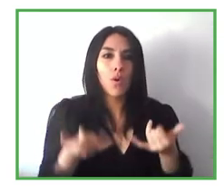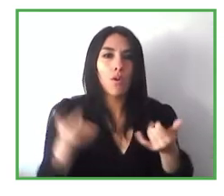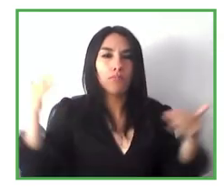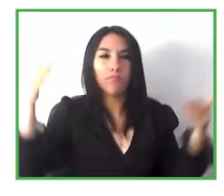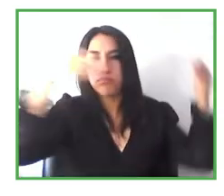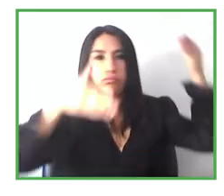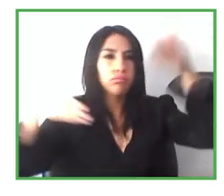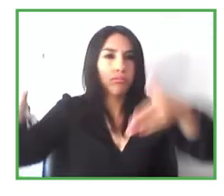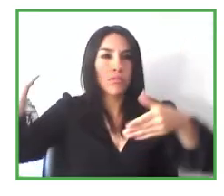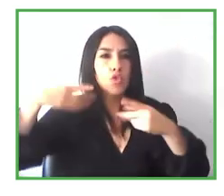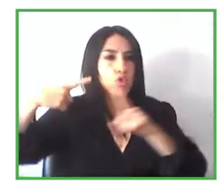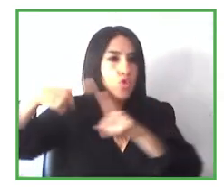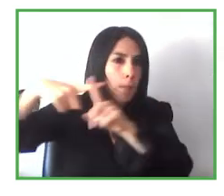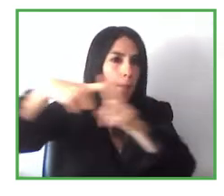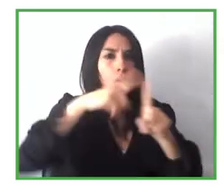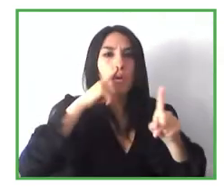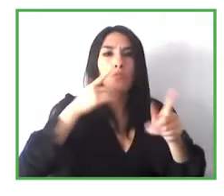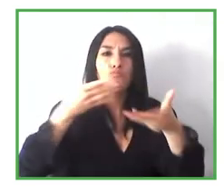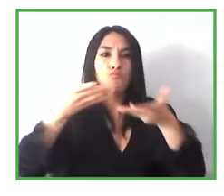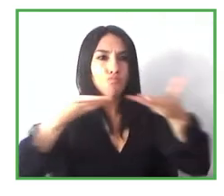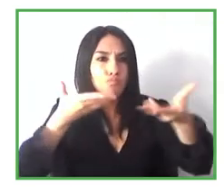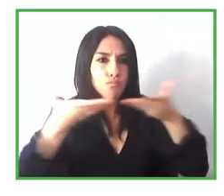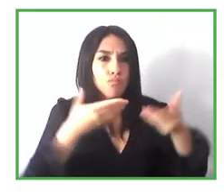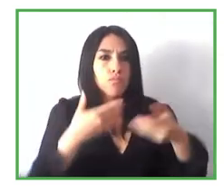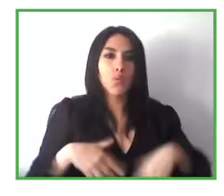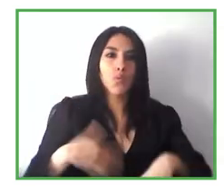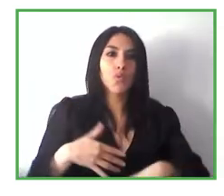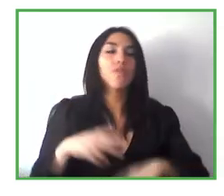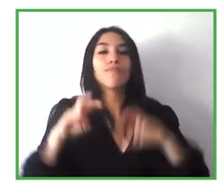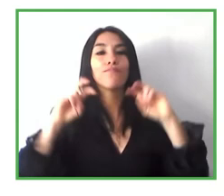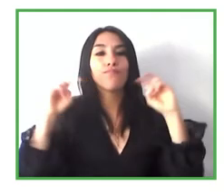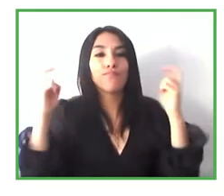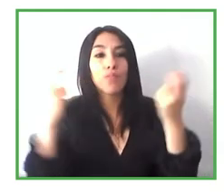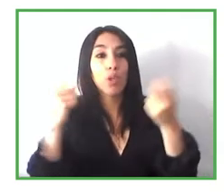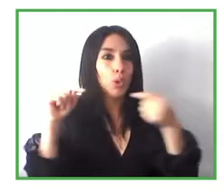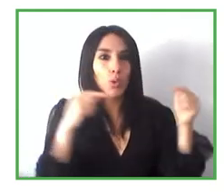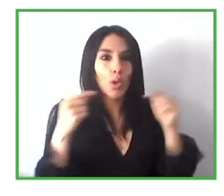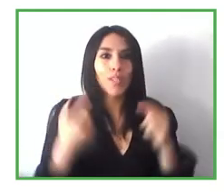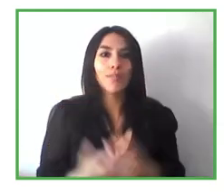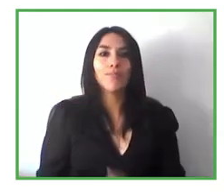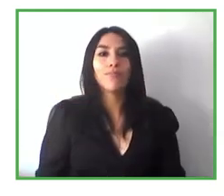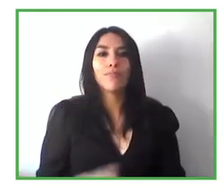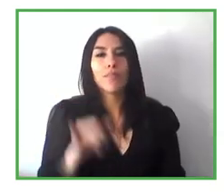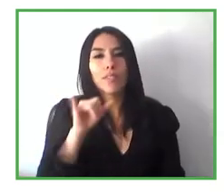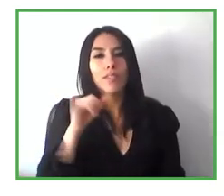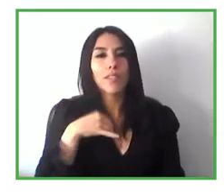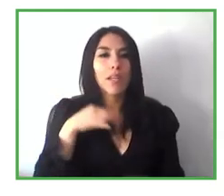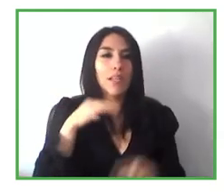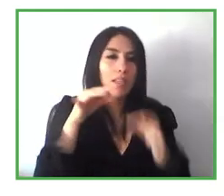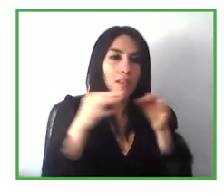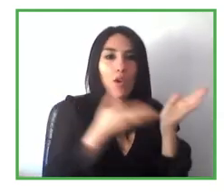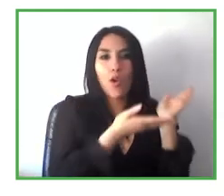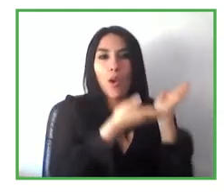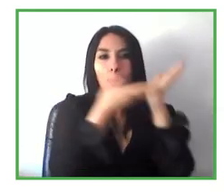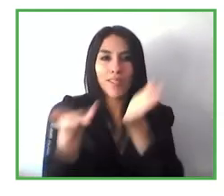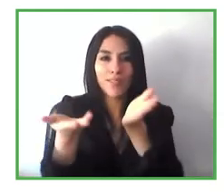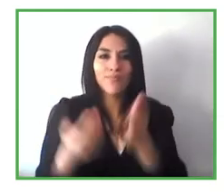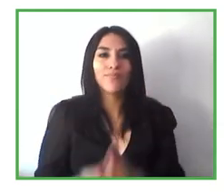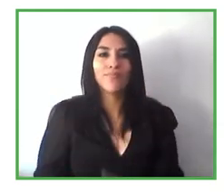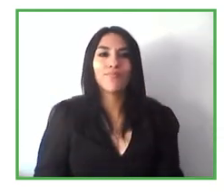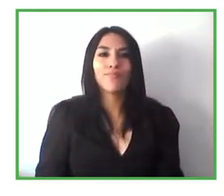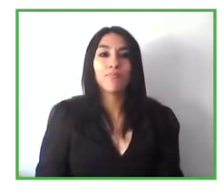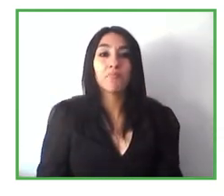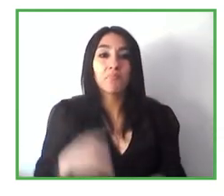moderate this great panel. And, well, I wanted to invite all of you to